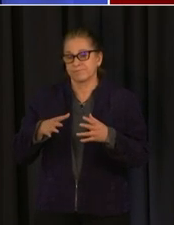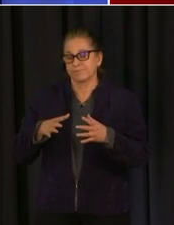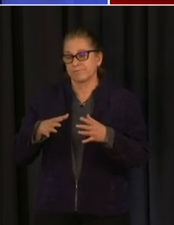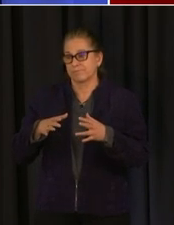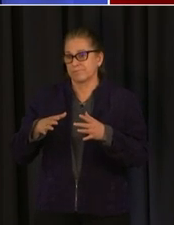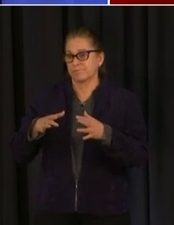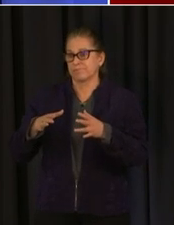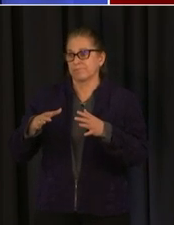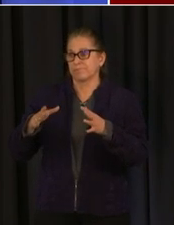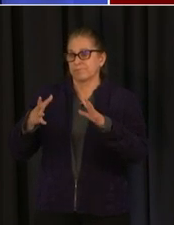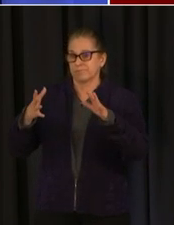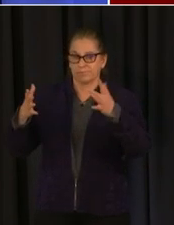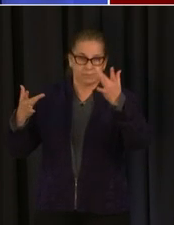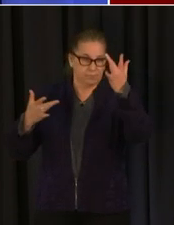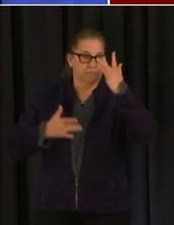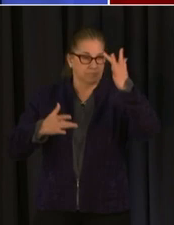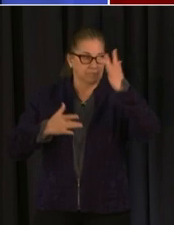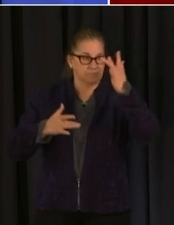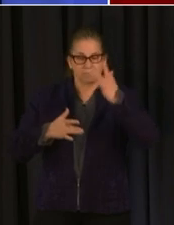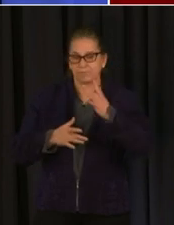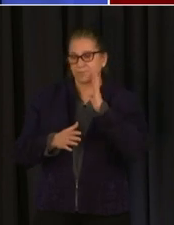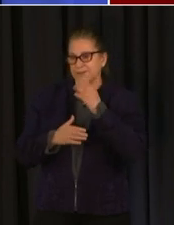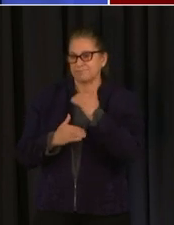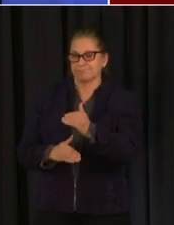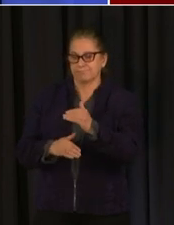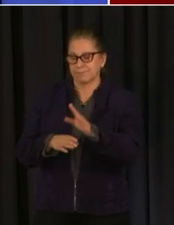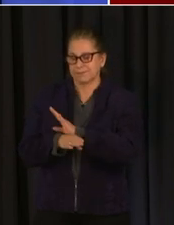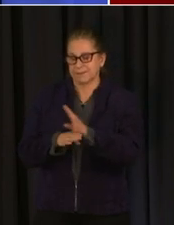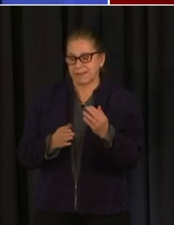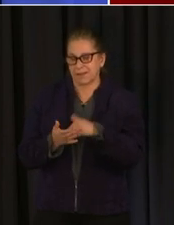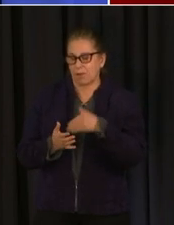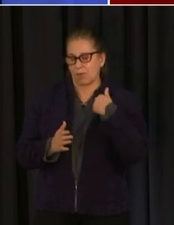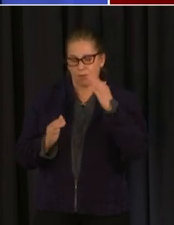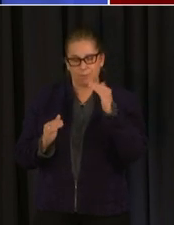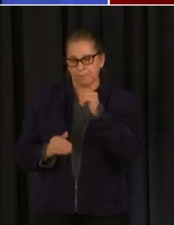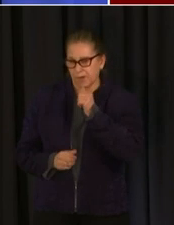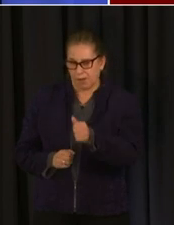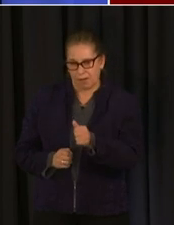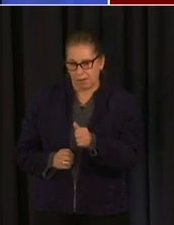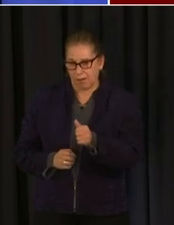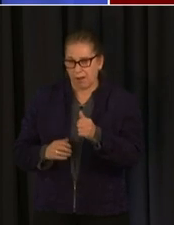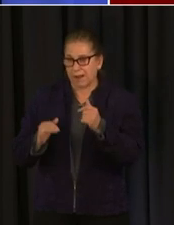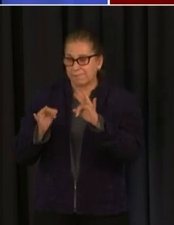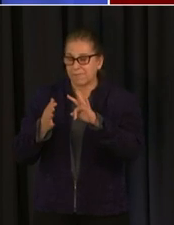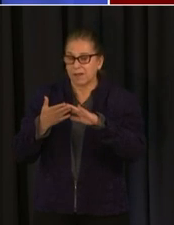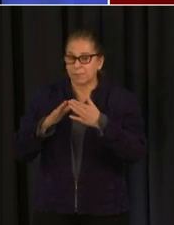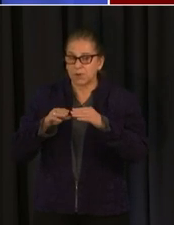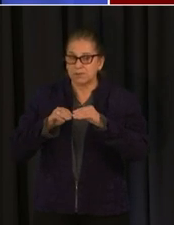um but if we think that our health system was strained by covet um we would have to